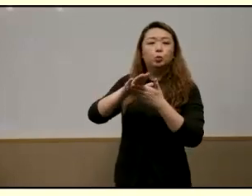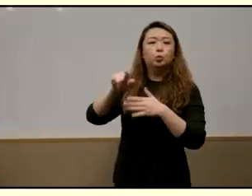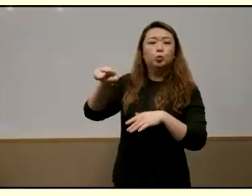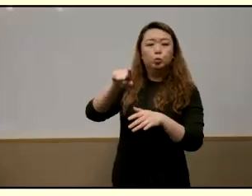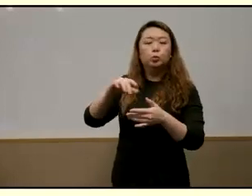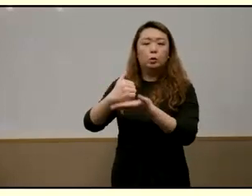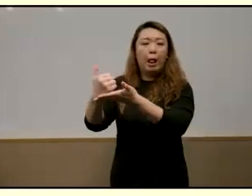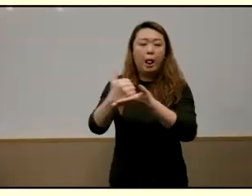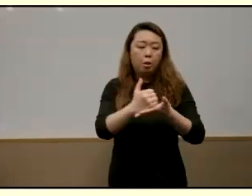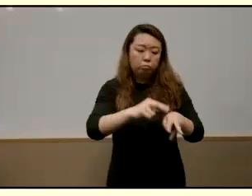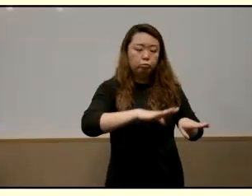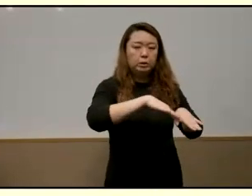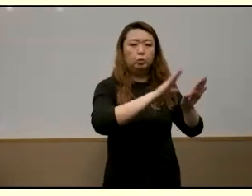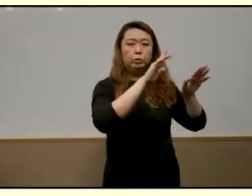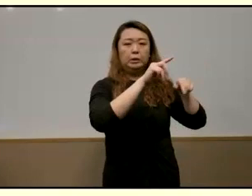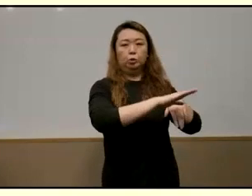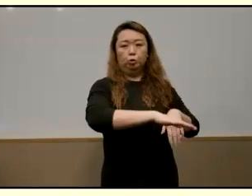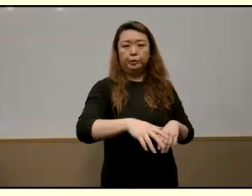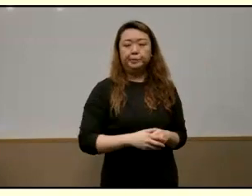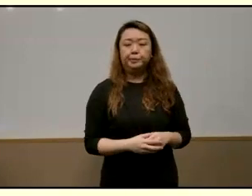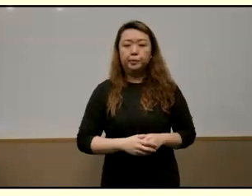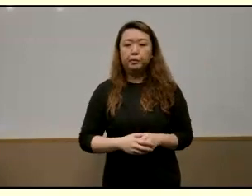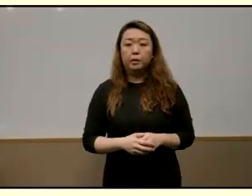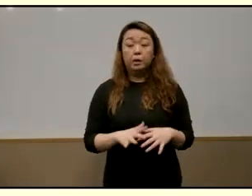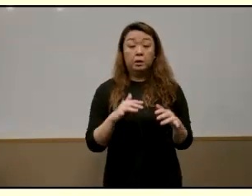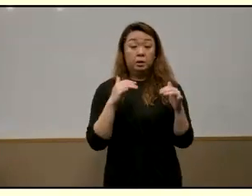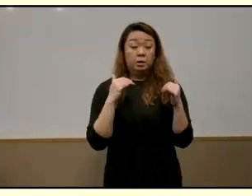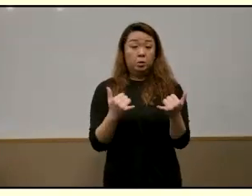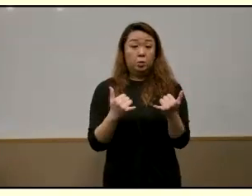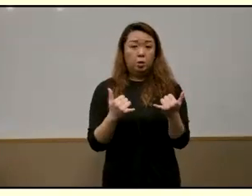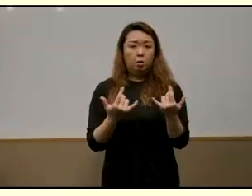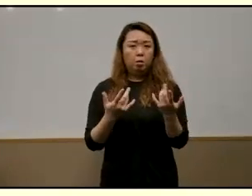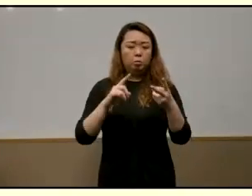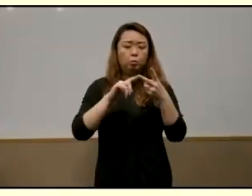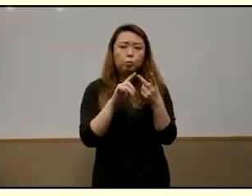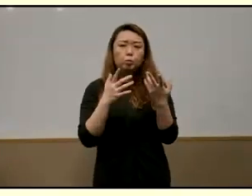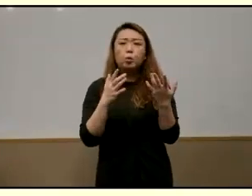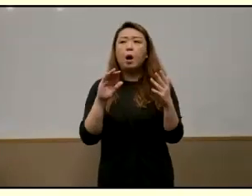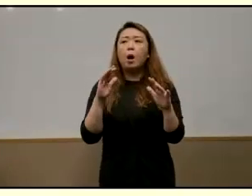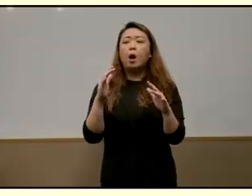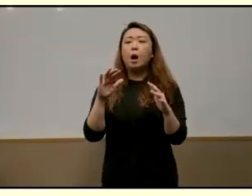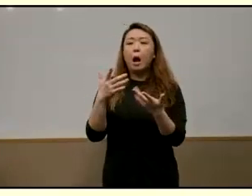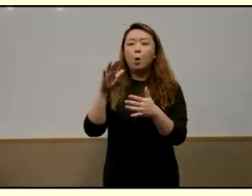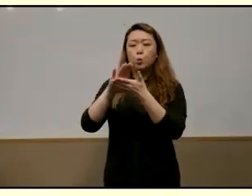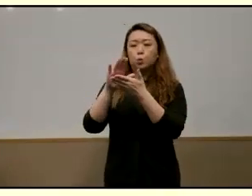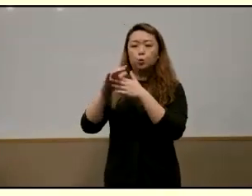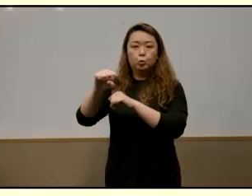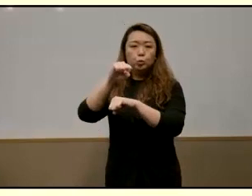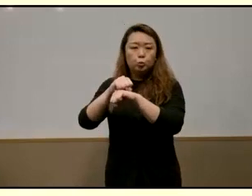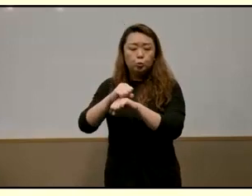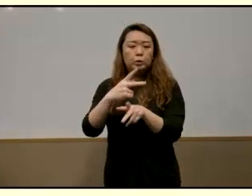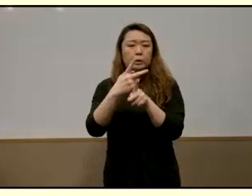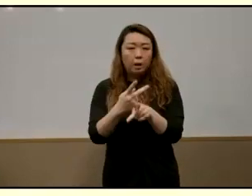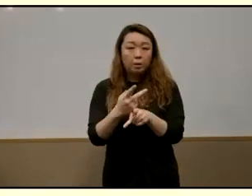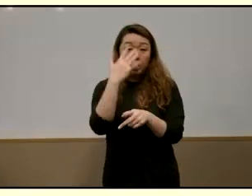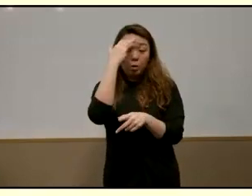the second aspect of this plausibility structure is the notion of the care of the state and school so teachers in singapore were seen as very caring as